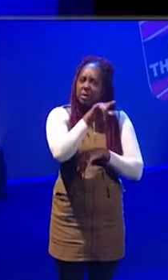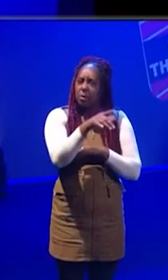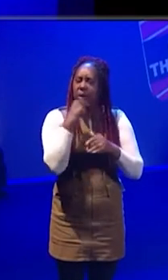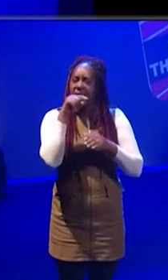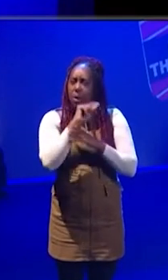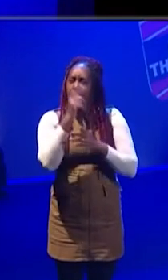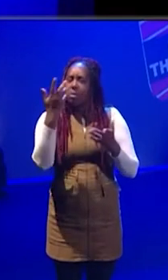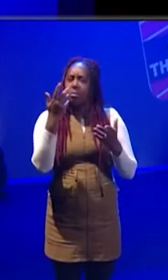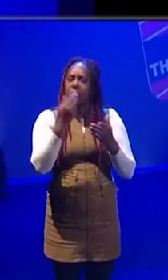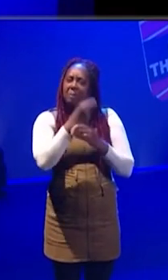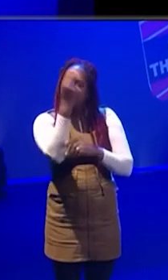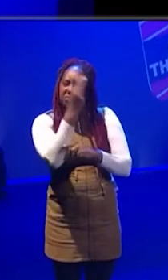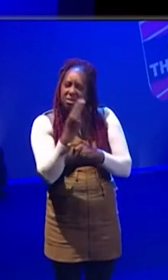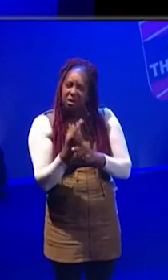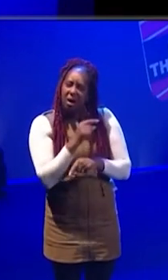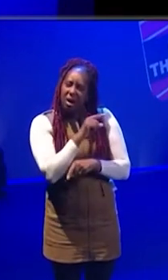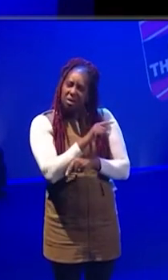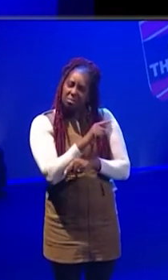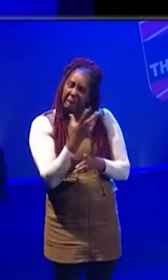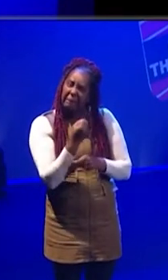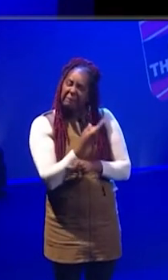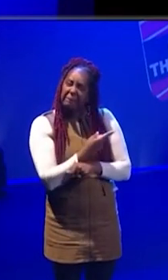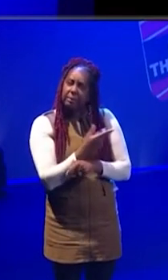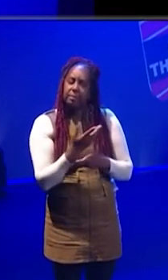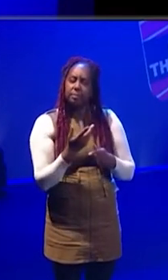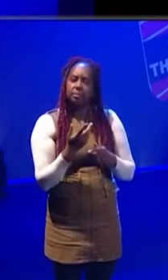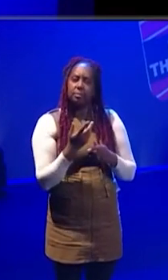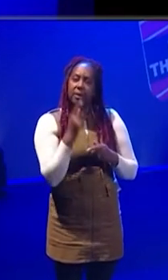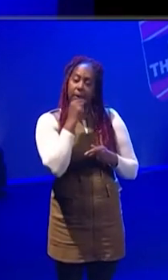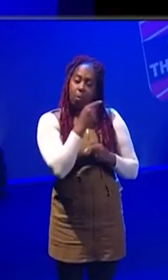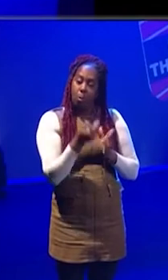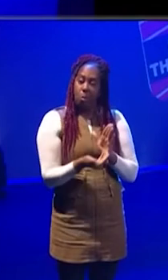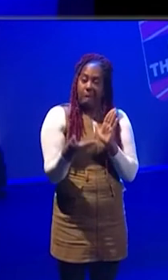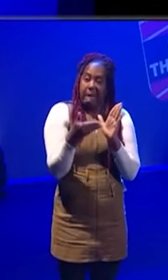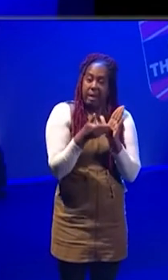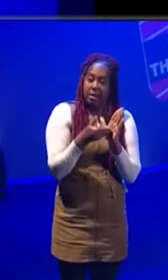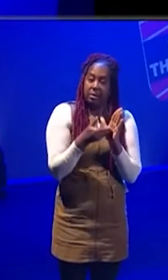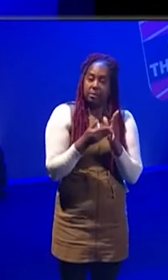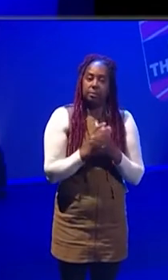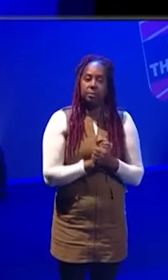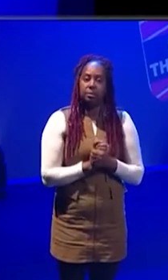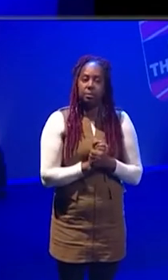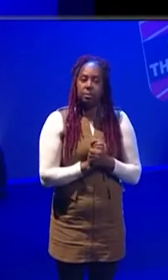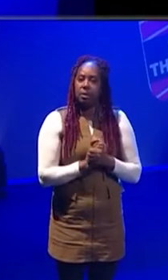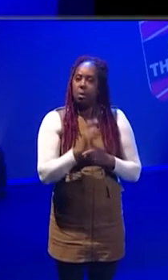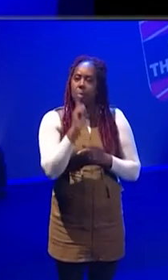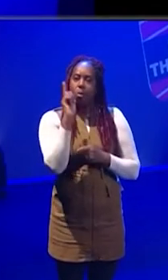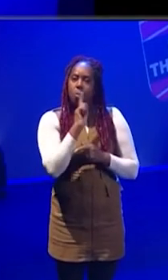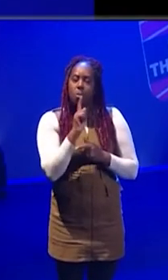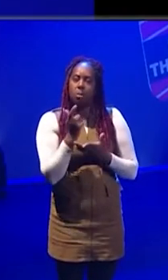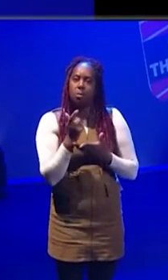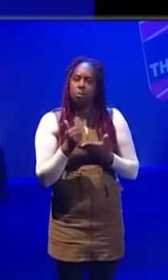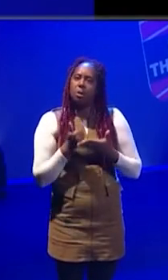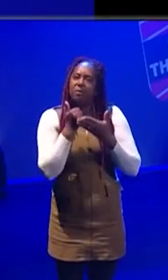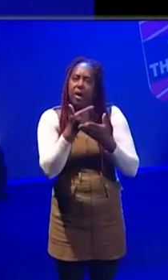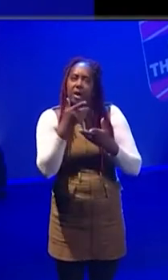international experience in your different sectors? And also, I'm going to add to that, what do you advise for people who want to